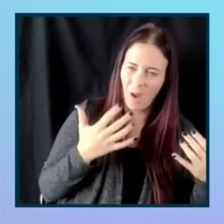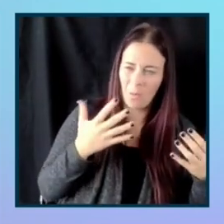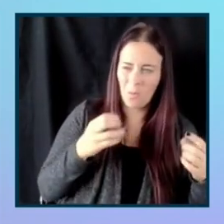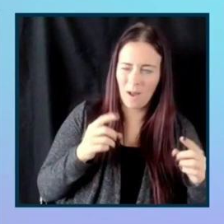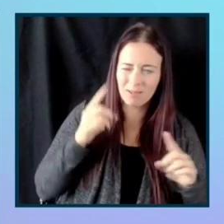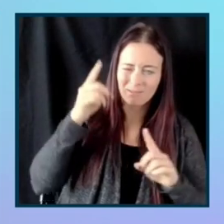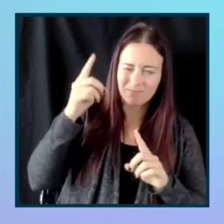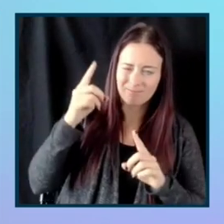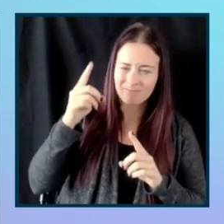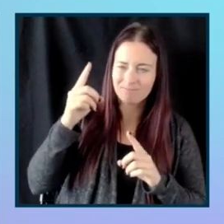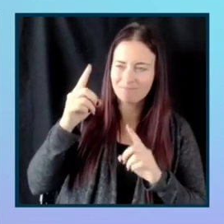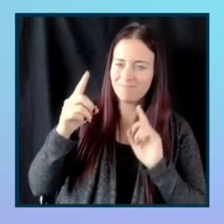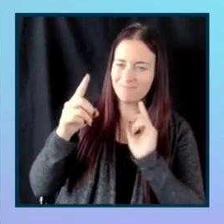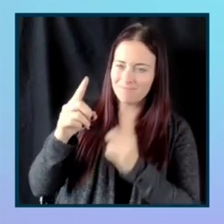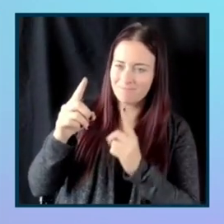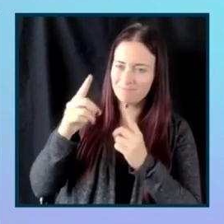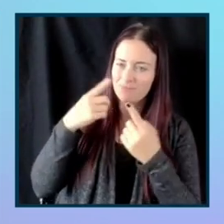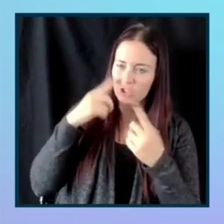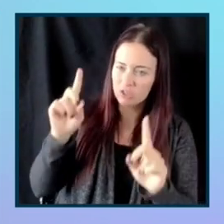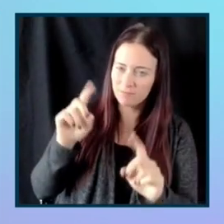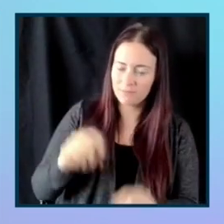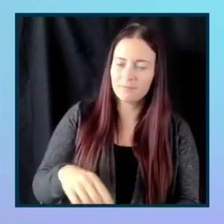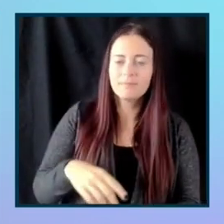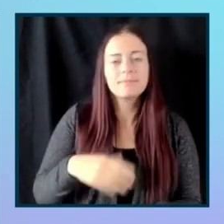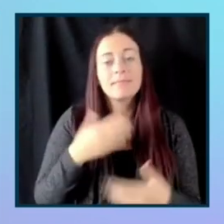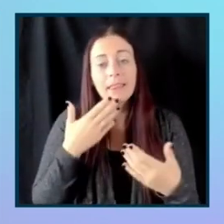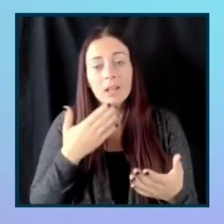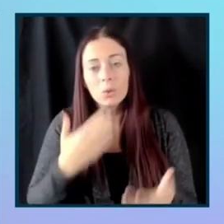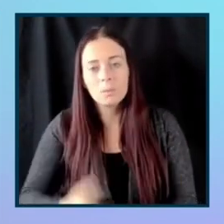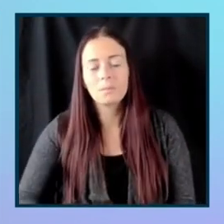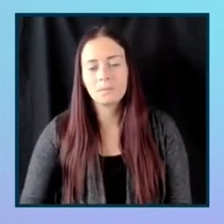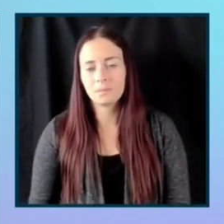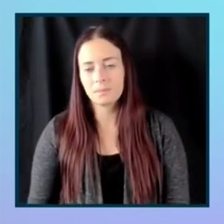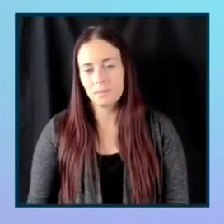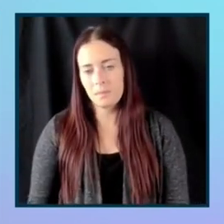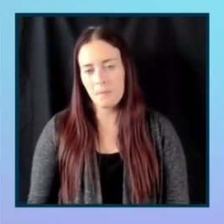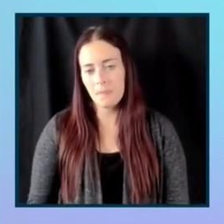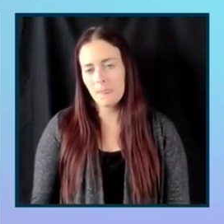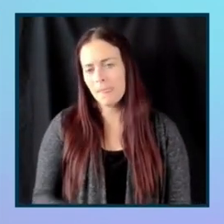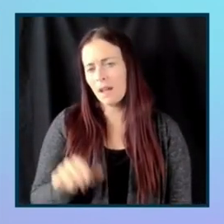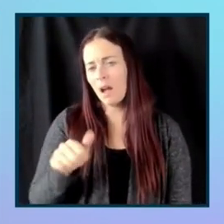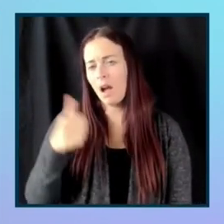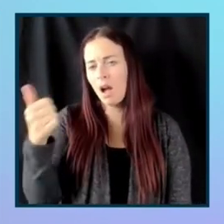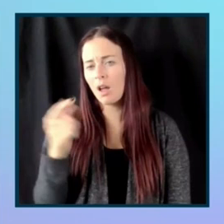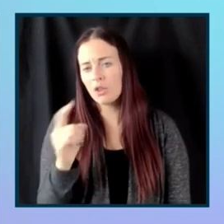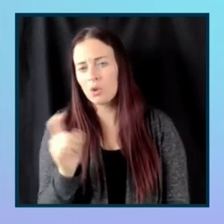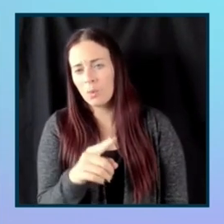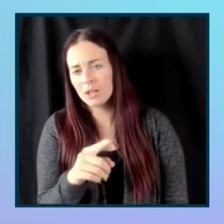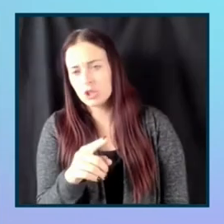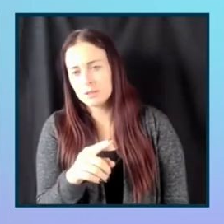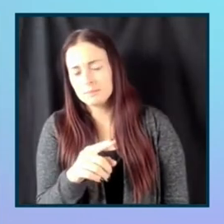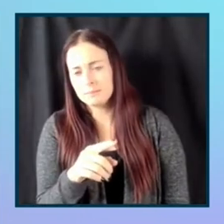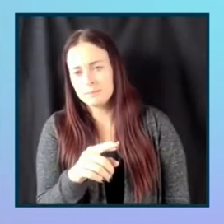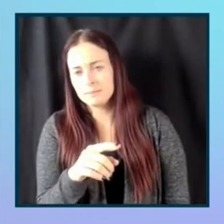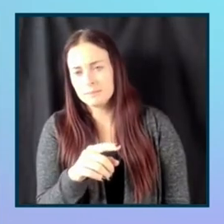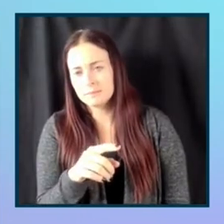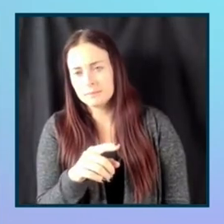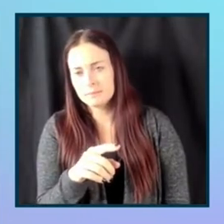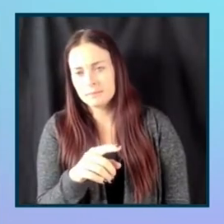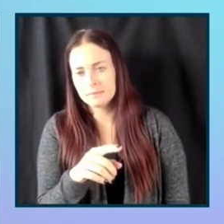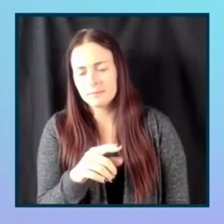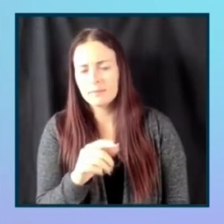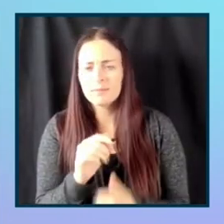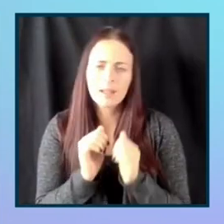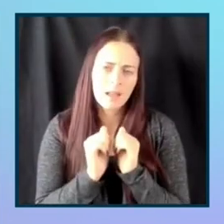Absolutely. Thank you. So sort of on a similar note, this person asks, how does